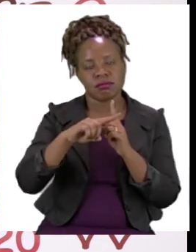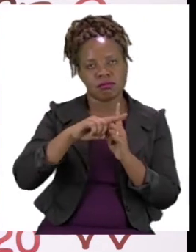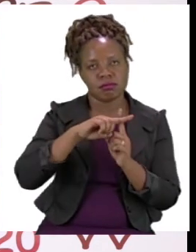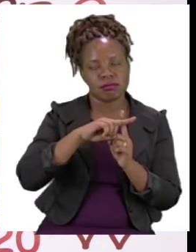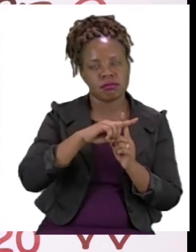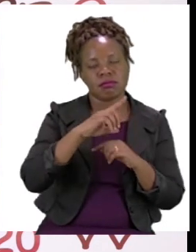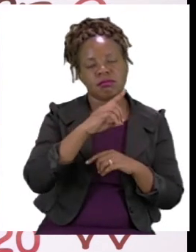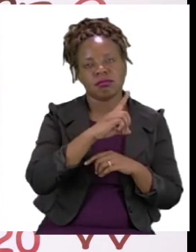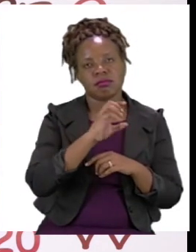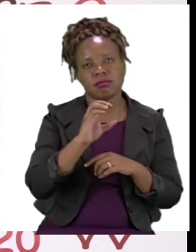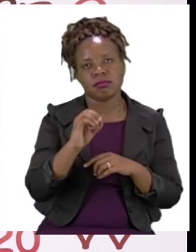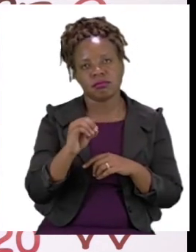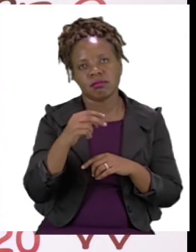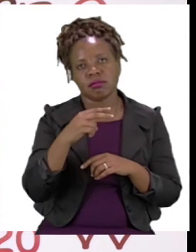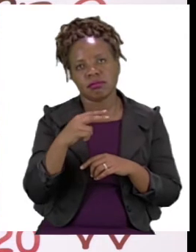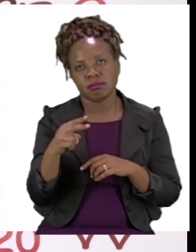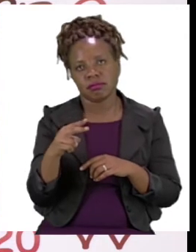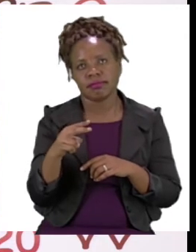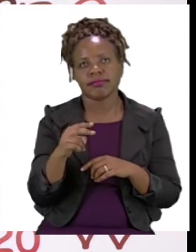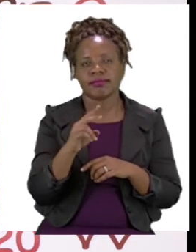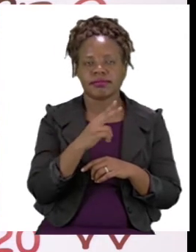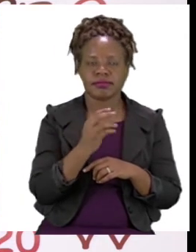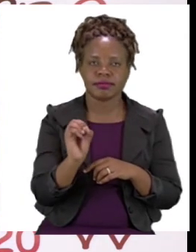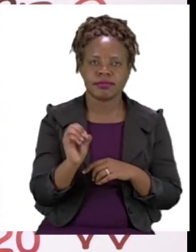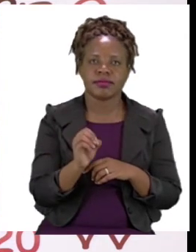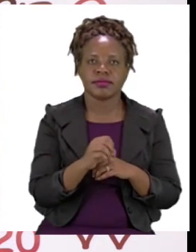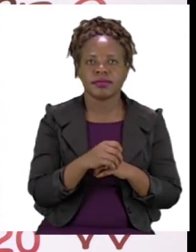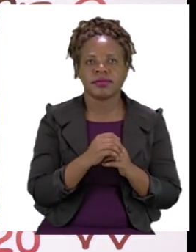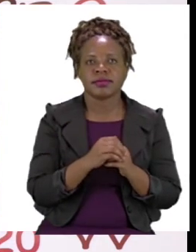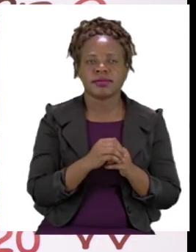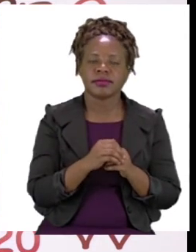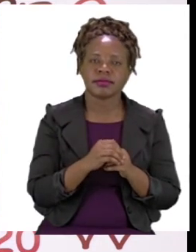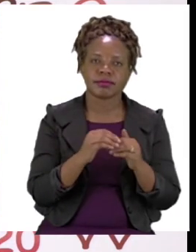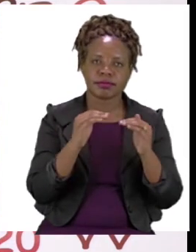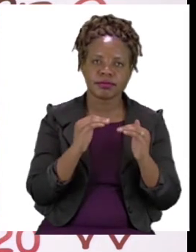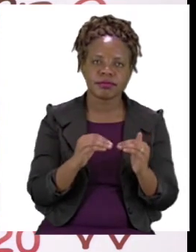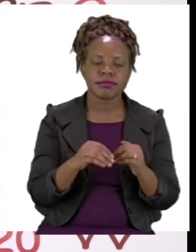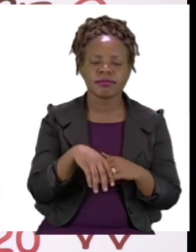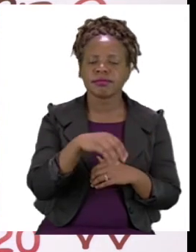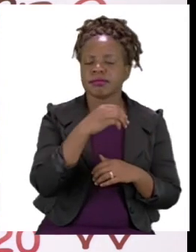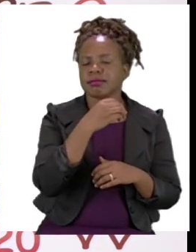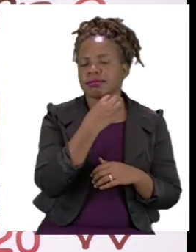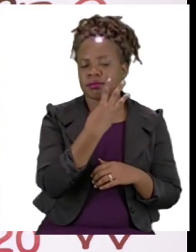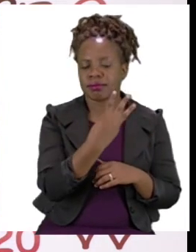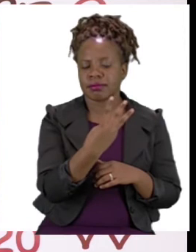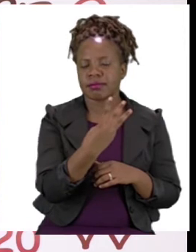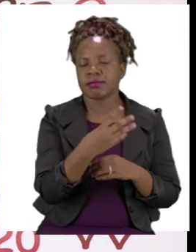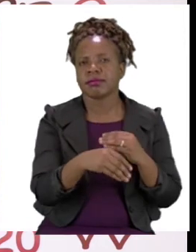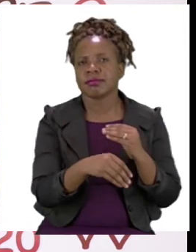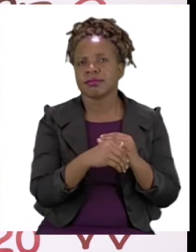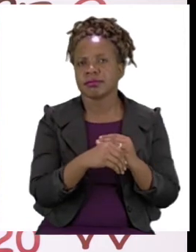Let's now try the next one together. The next one says 3 plus 1